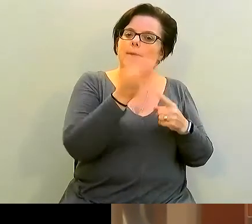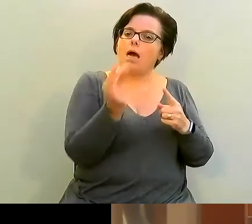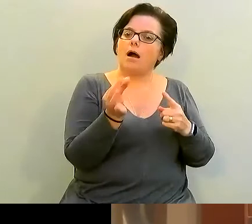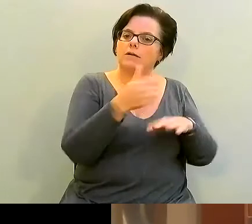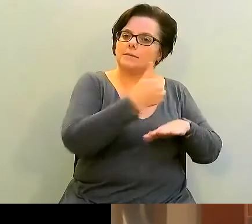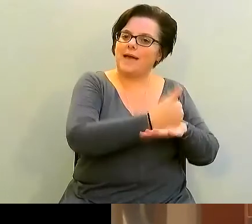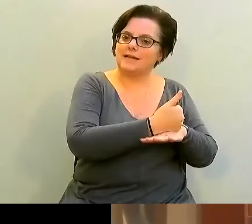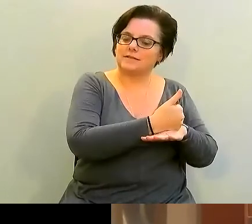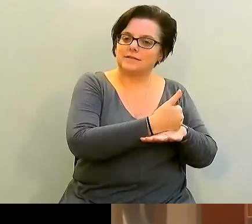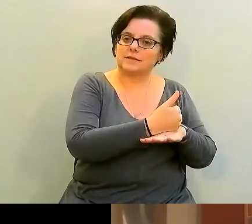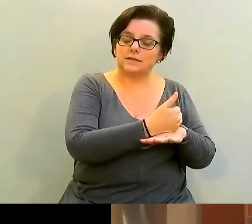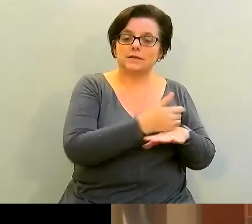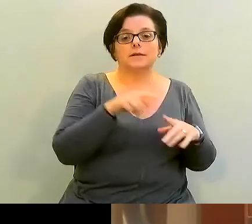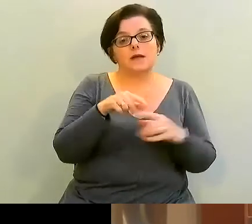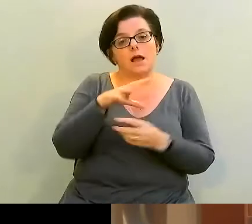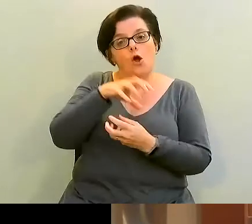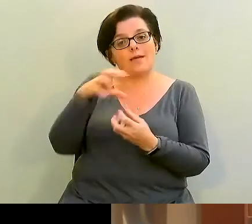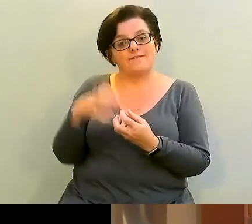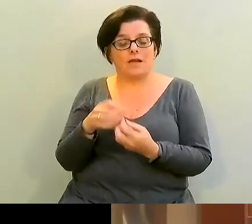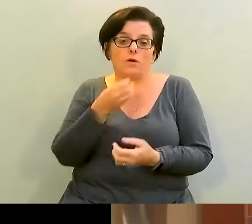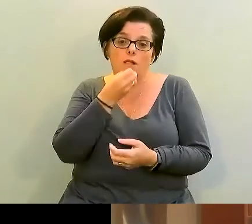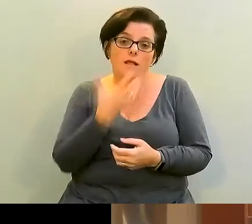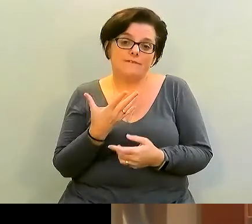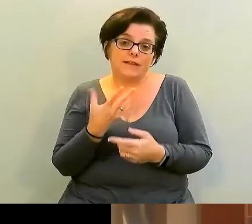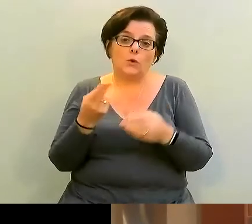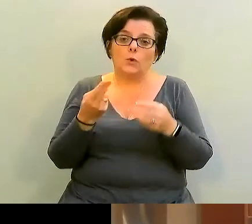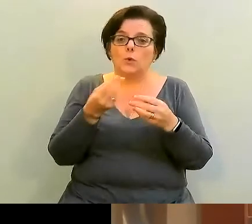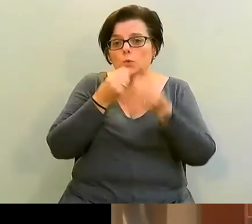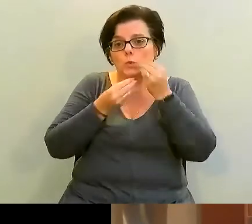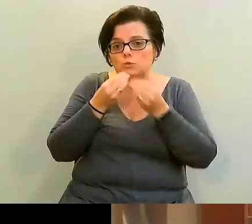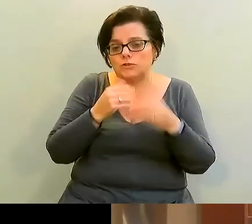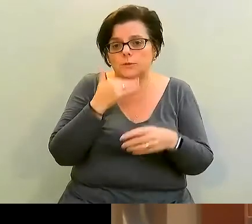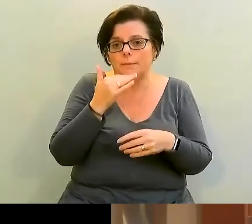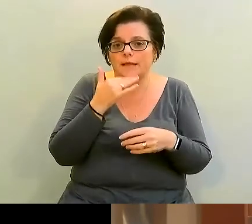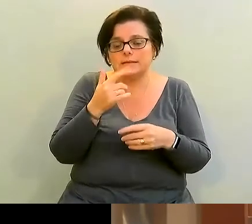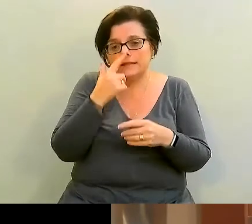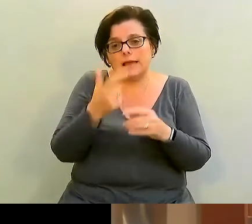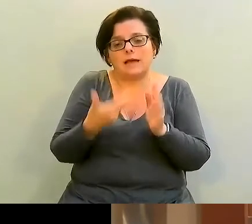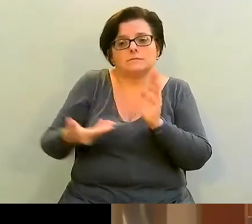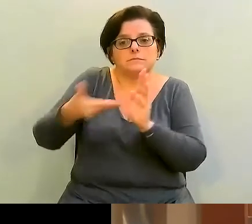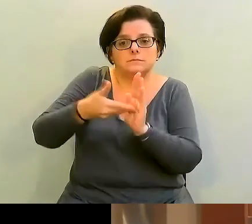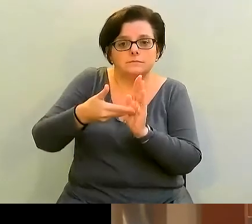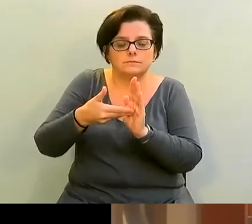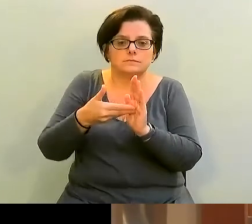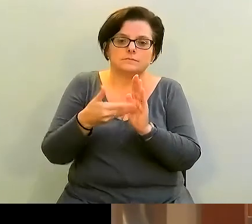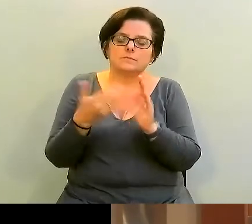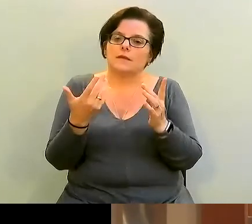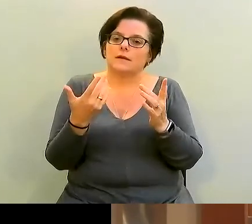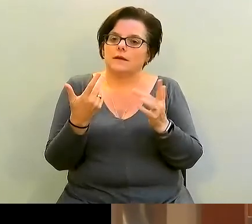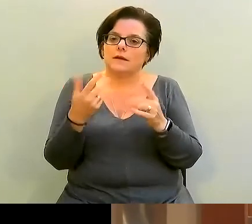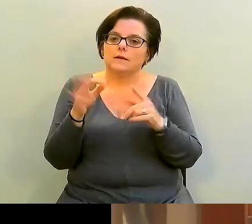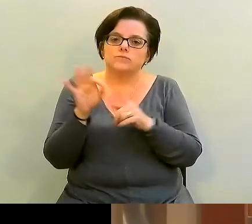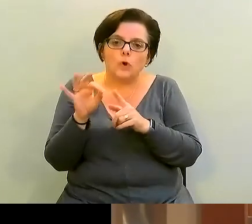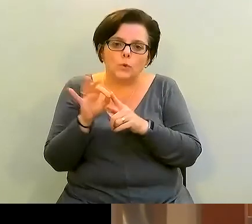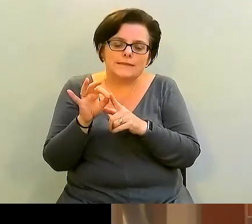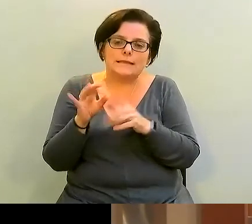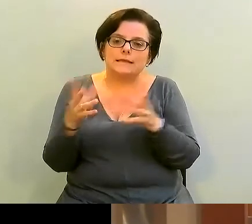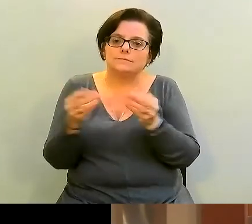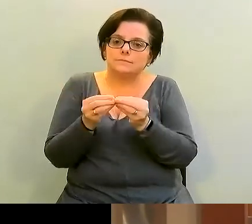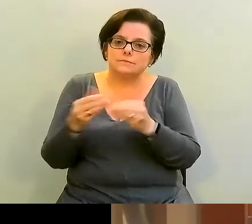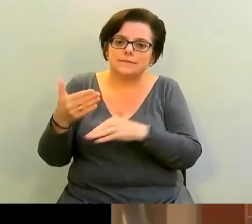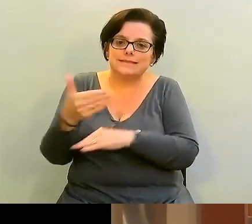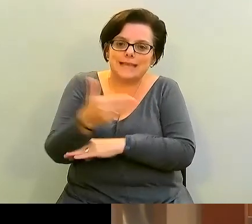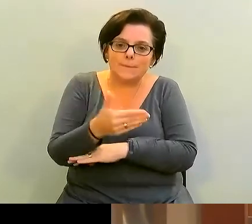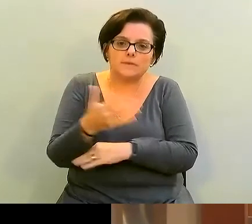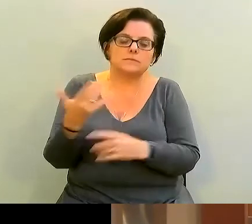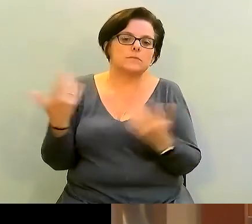nutritious. It's a lovely side dish if you want to pair it with a different protein, such as a side of salmon or a piece of